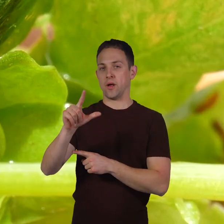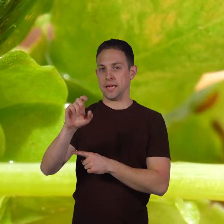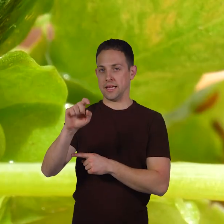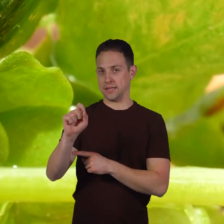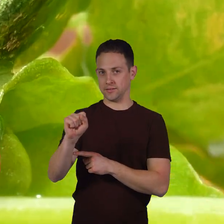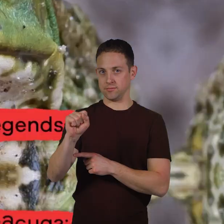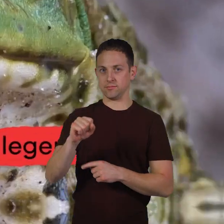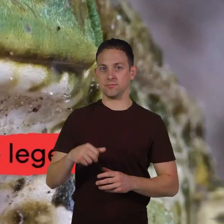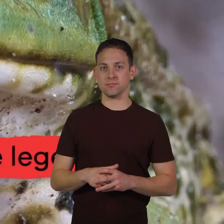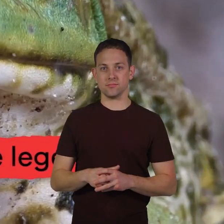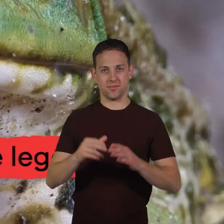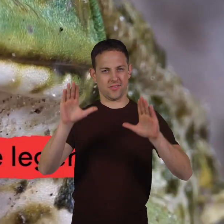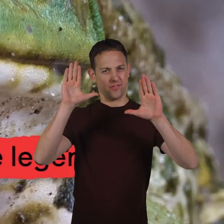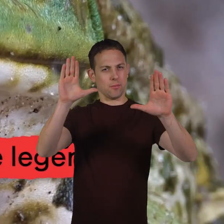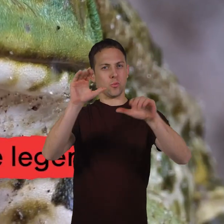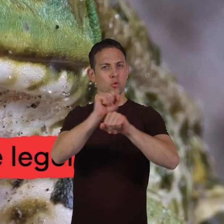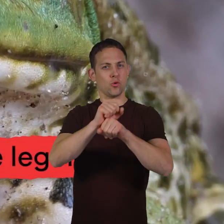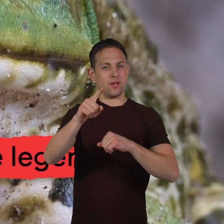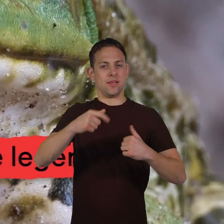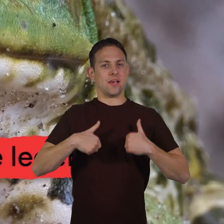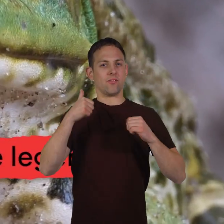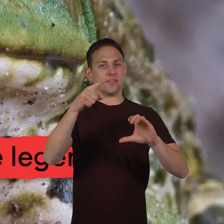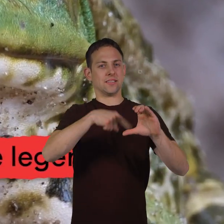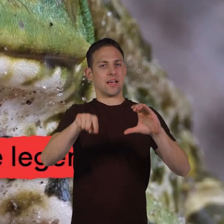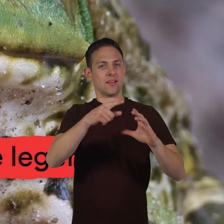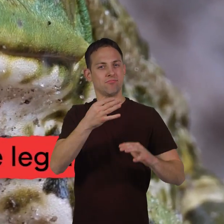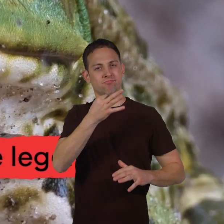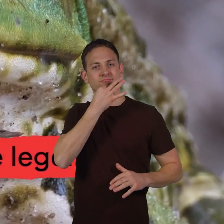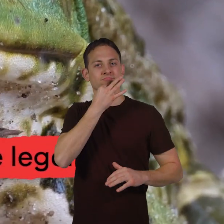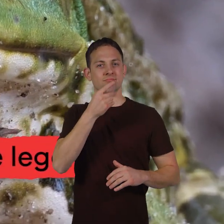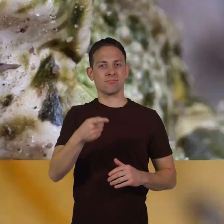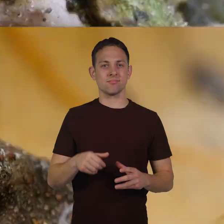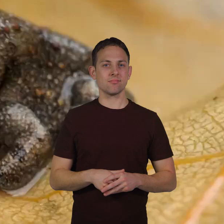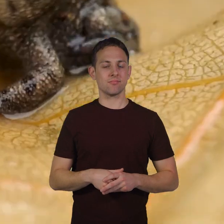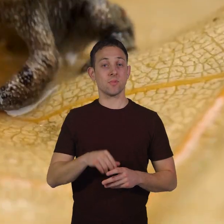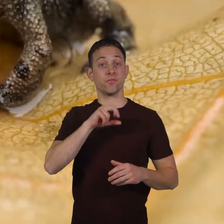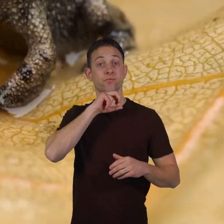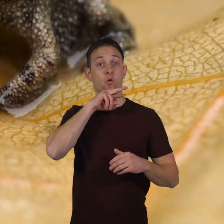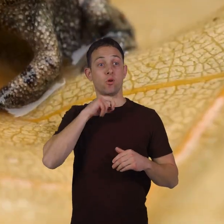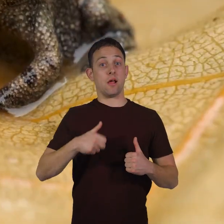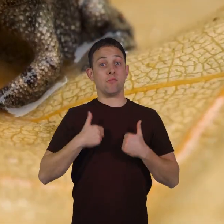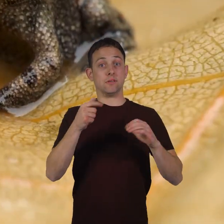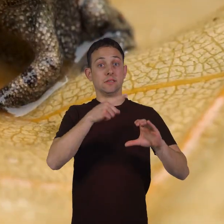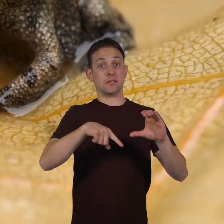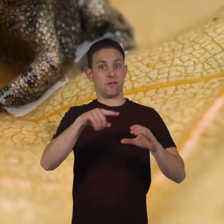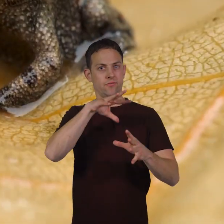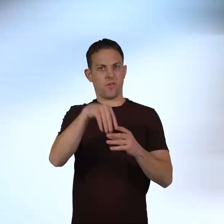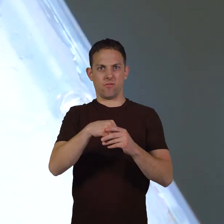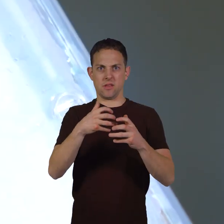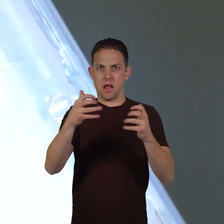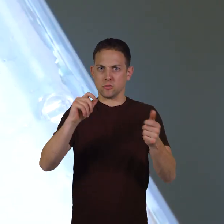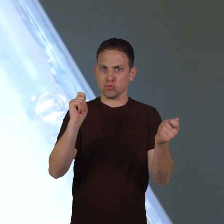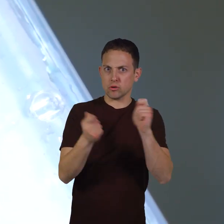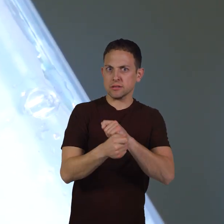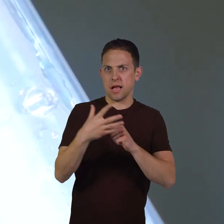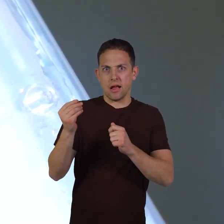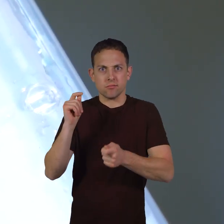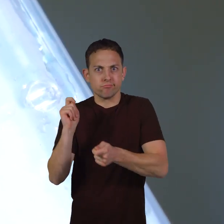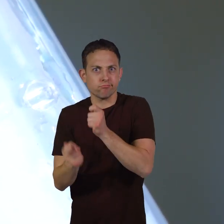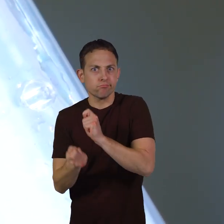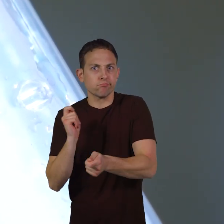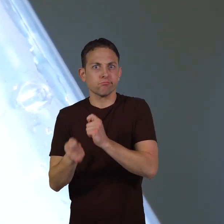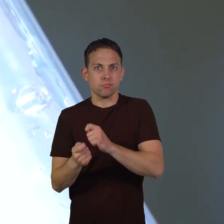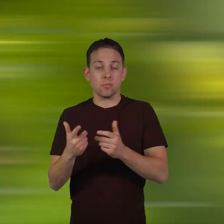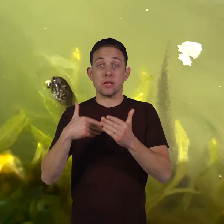fabulous work life cycle legends a frog's life cycle involves lots of changes and